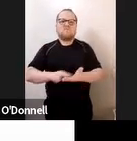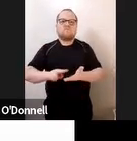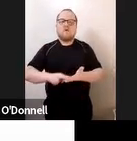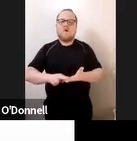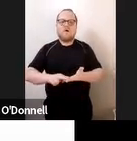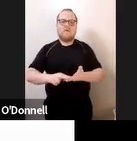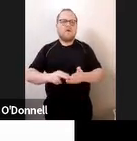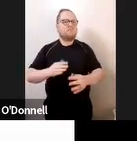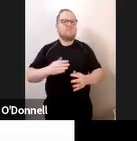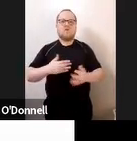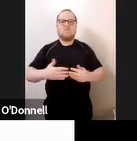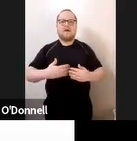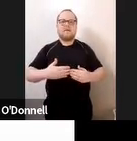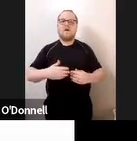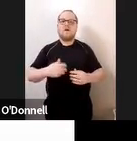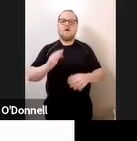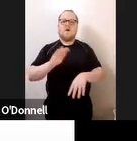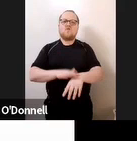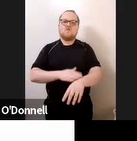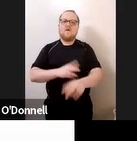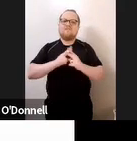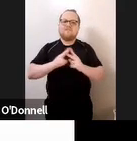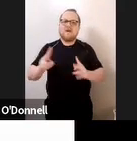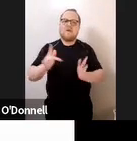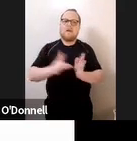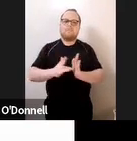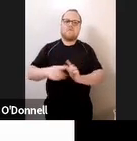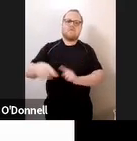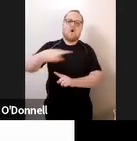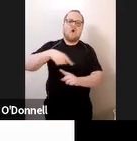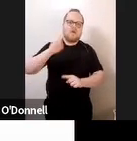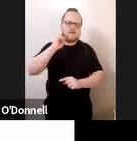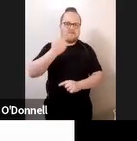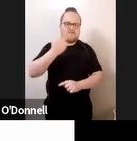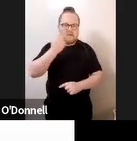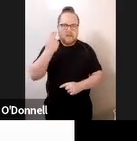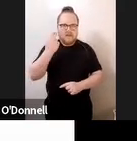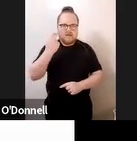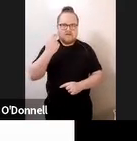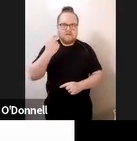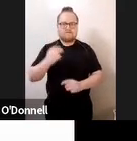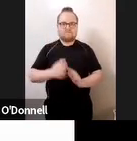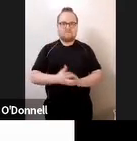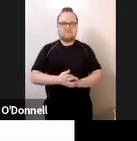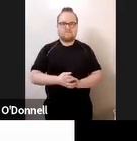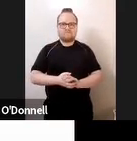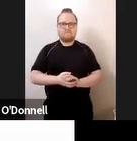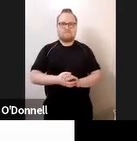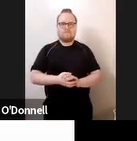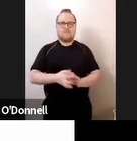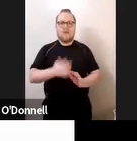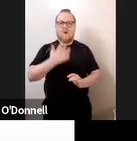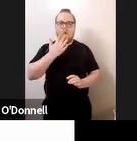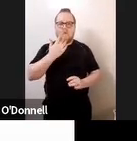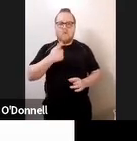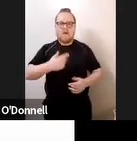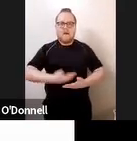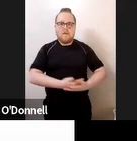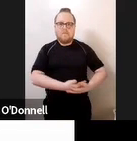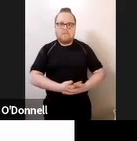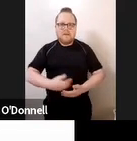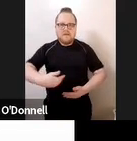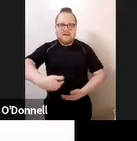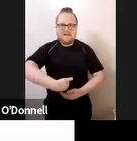blind people. Touch is the first sensation that starts evolving in the womb at just five